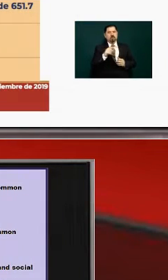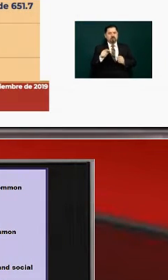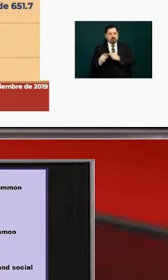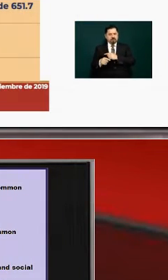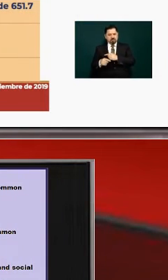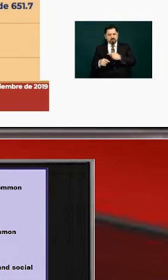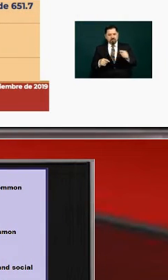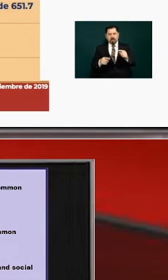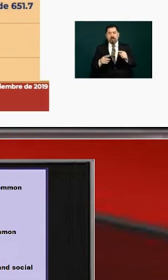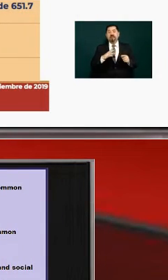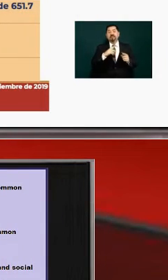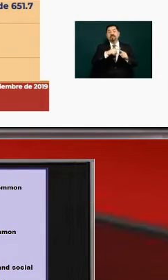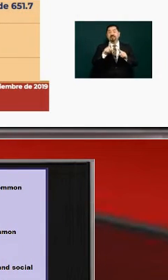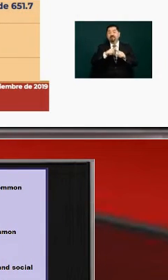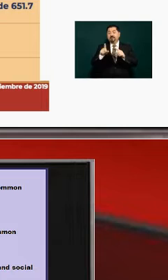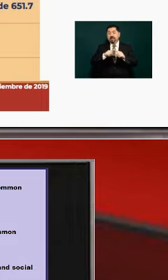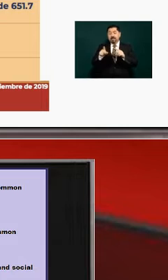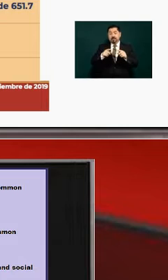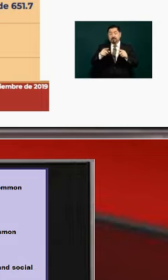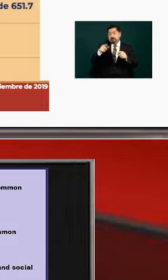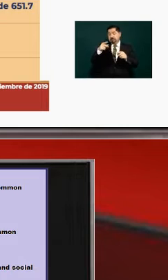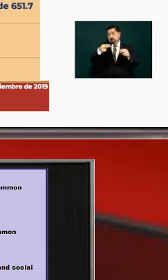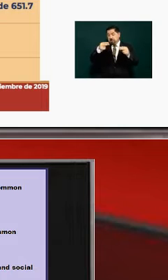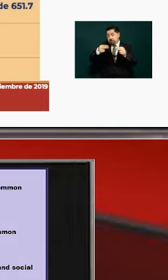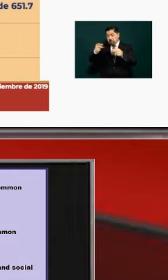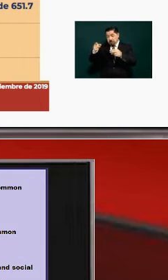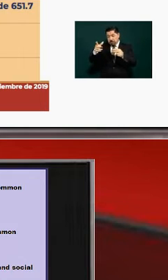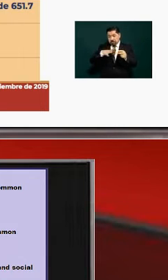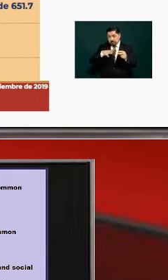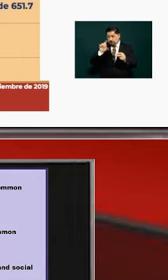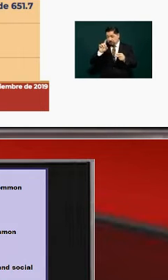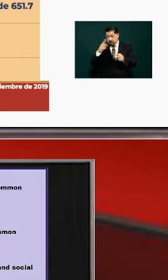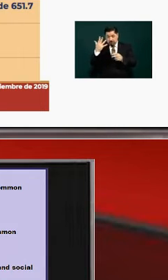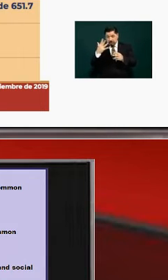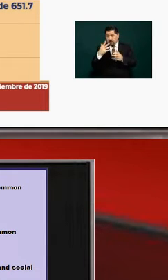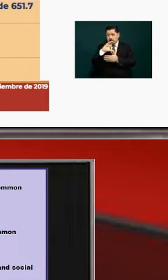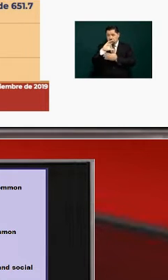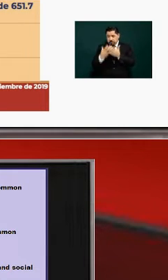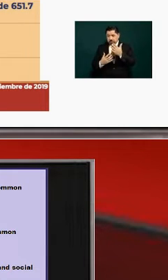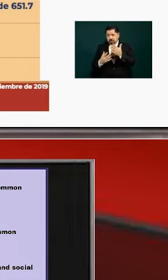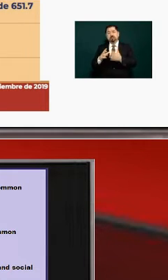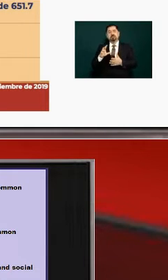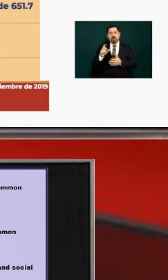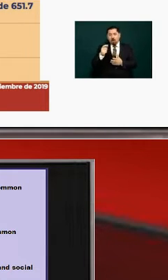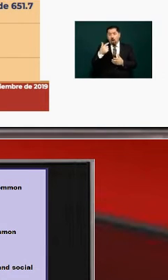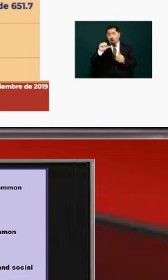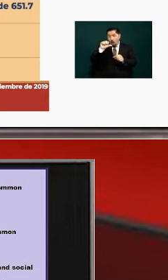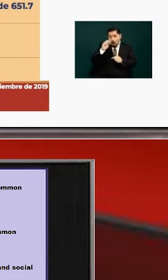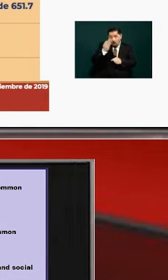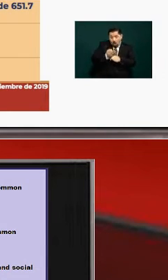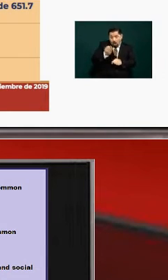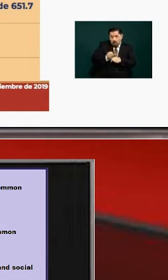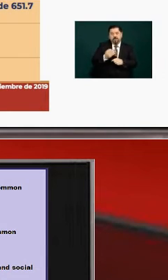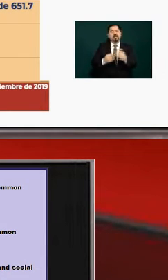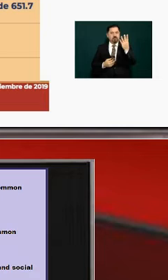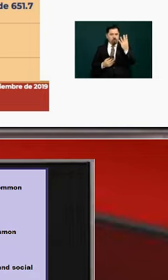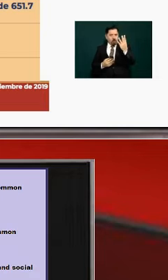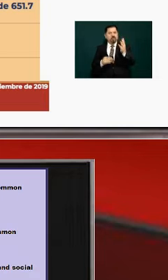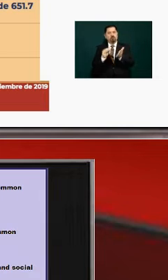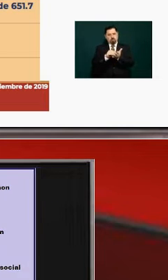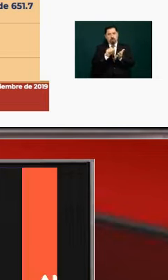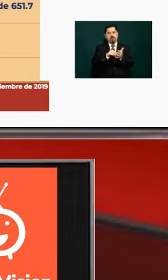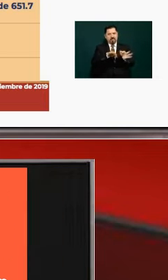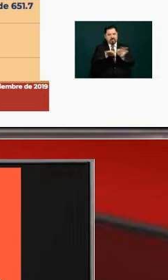they had 35 um contracts of which they have four still pending